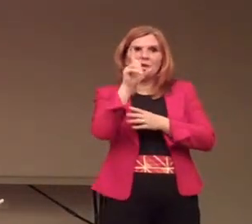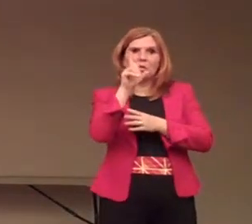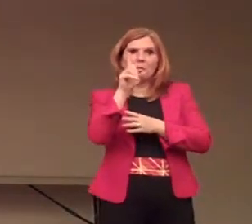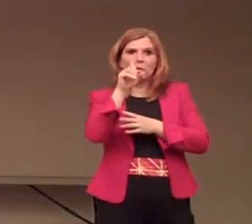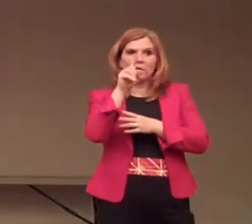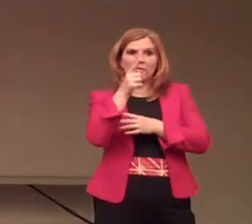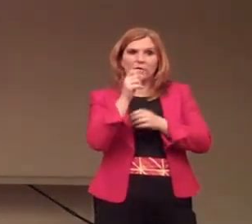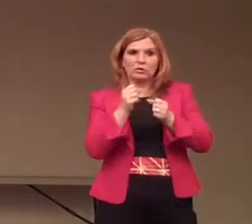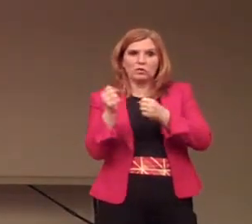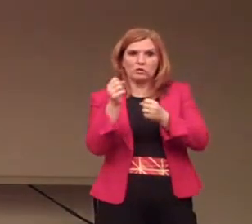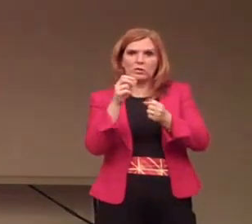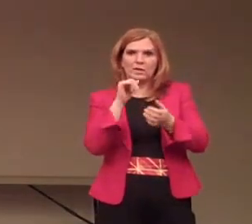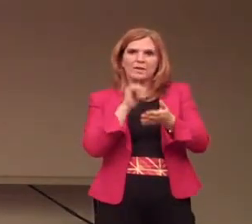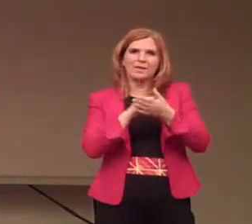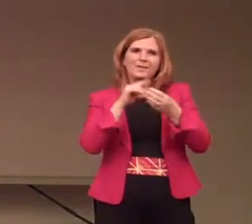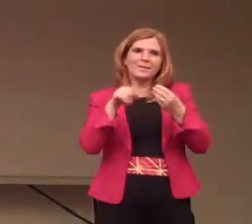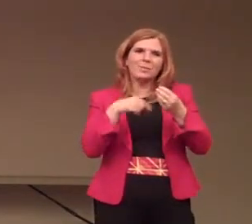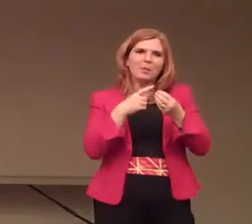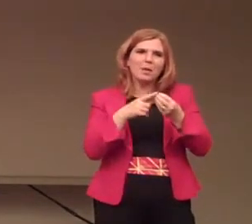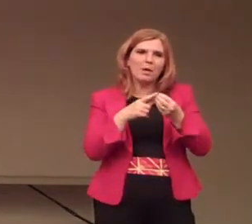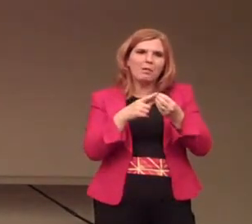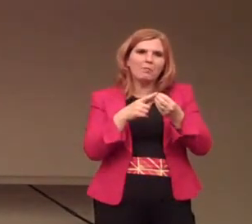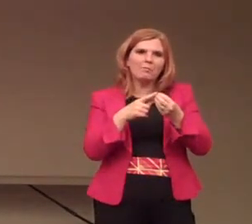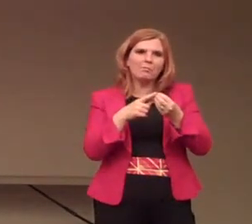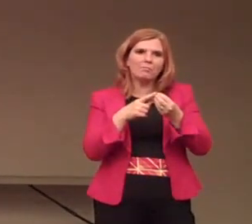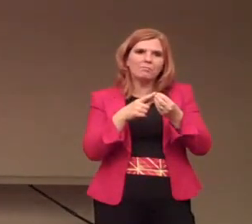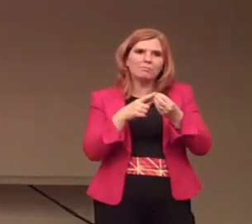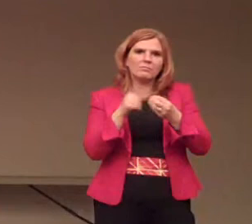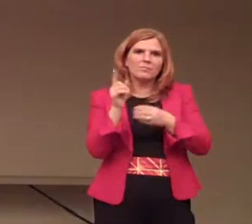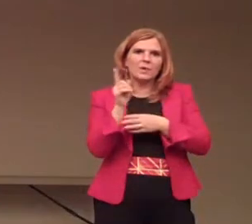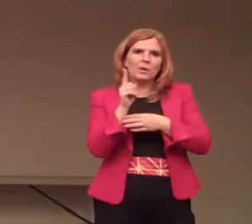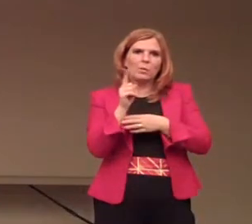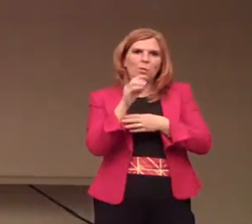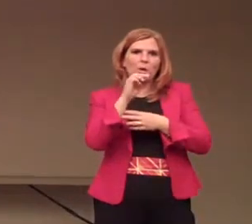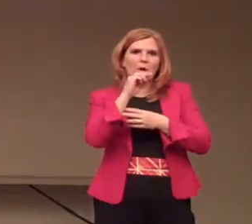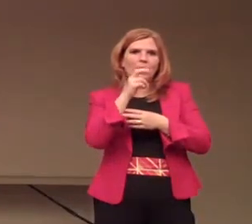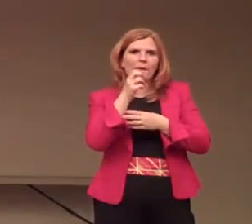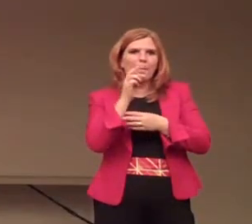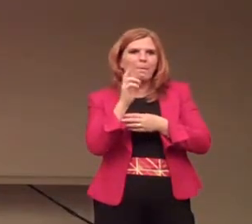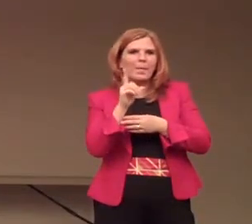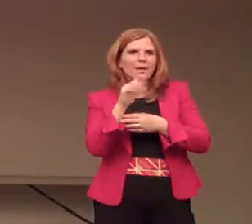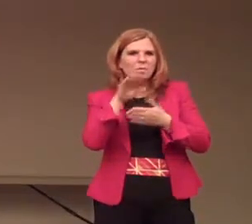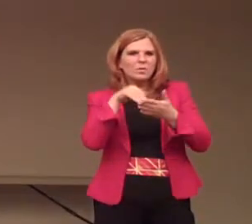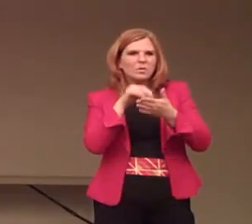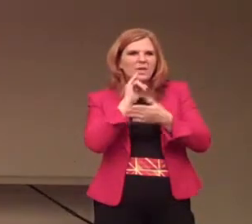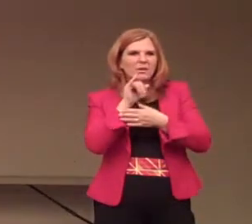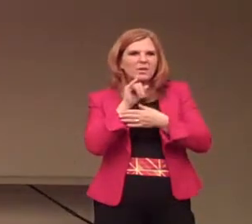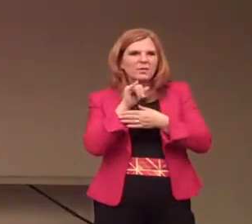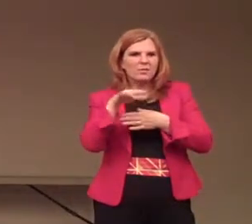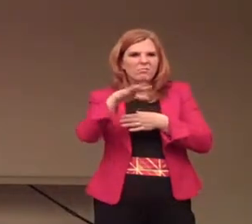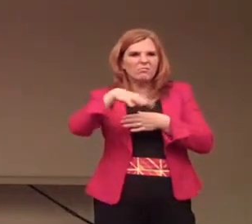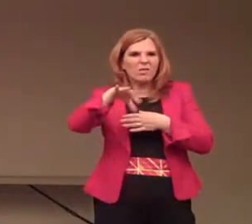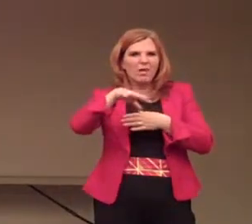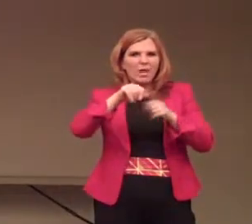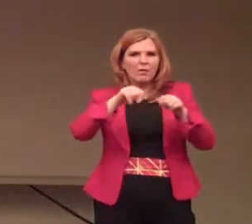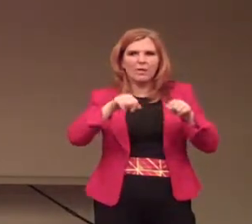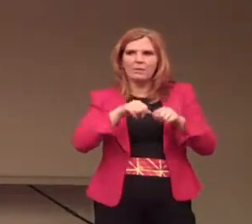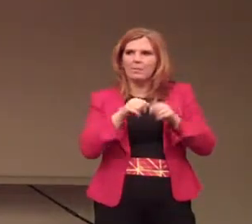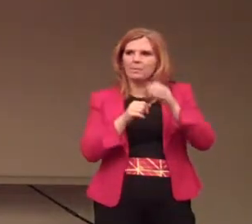21st Street. That is about where the Maxwell Center is. Somewhere down in that area.